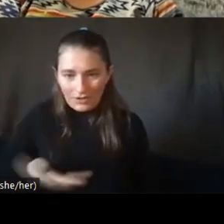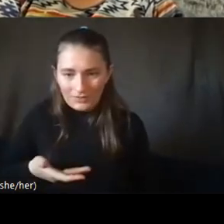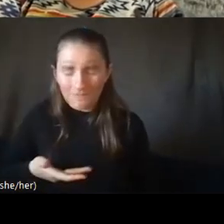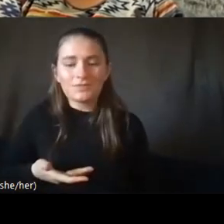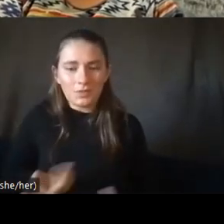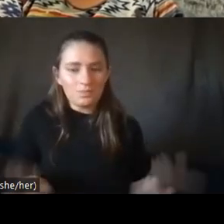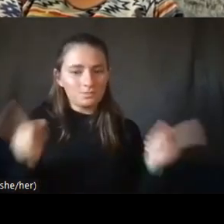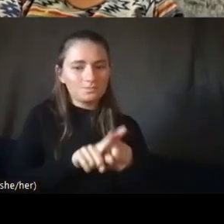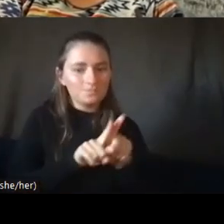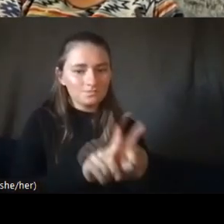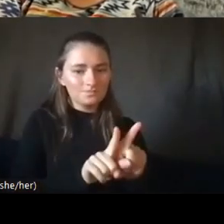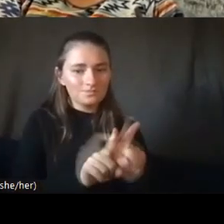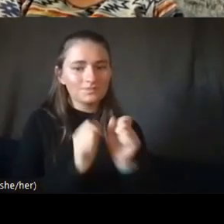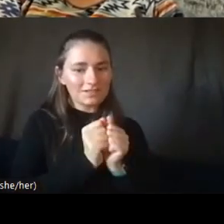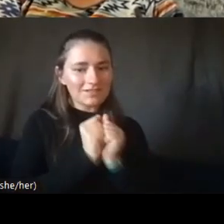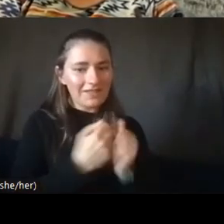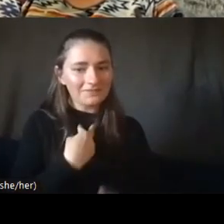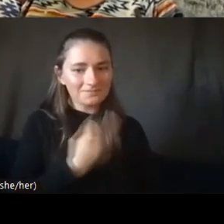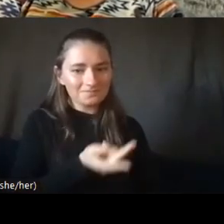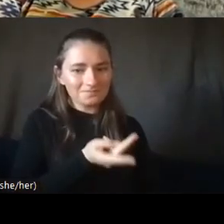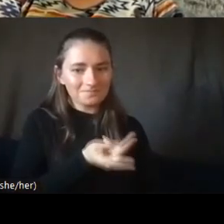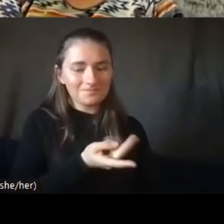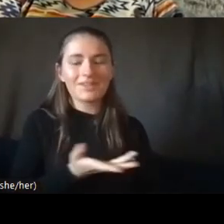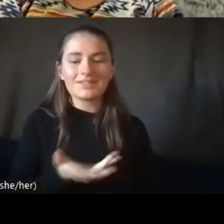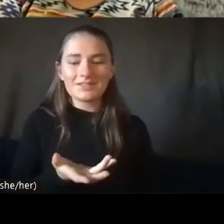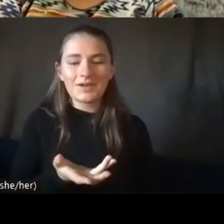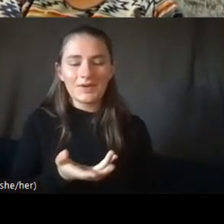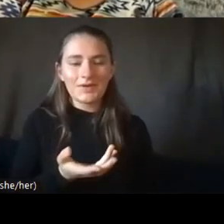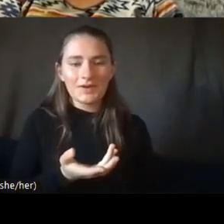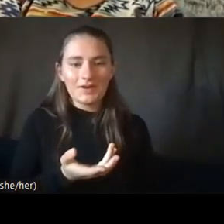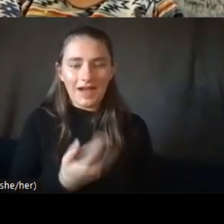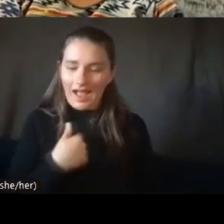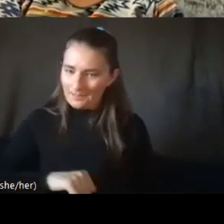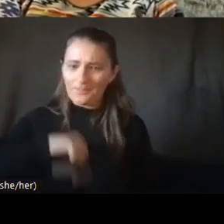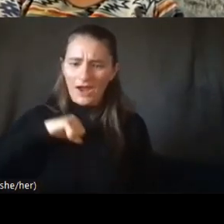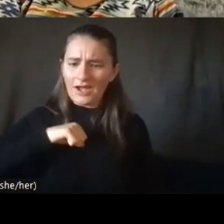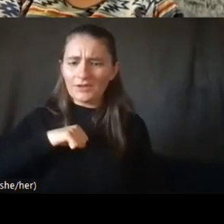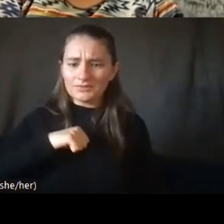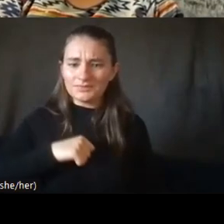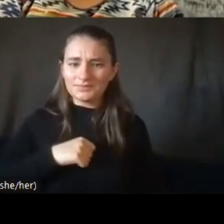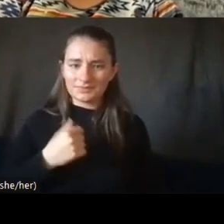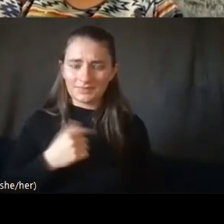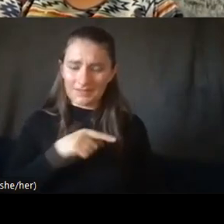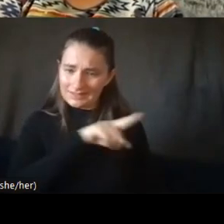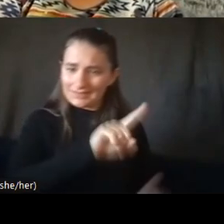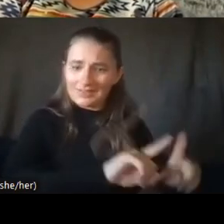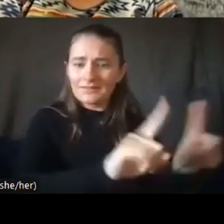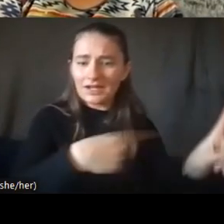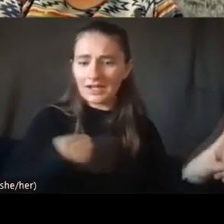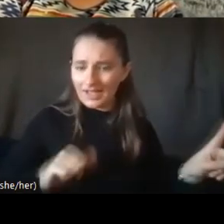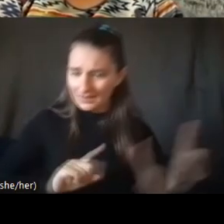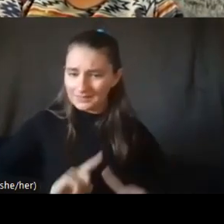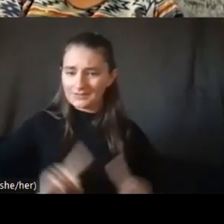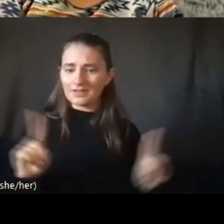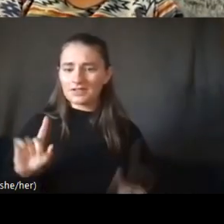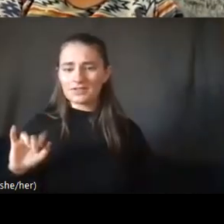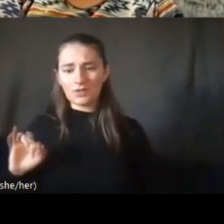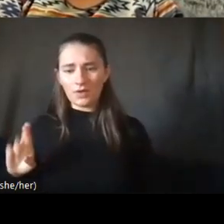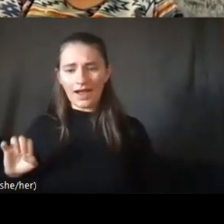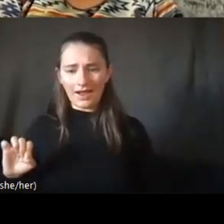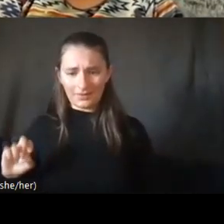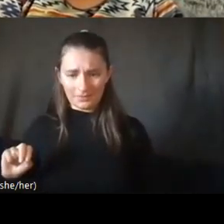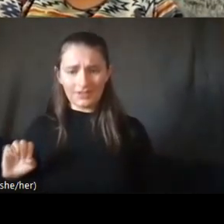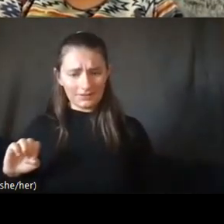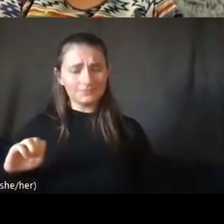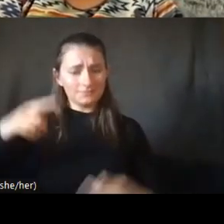everybody I'm, you know, proud. He's different. I'm different. Uh, and, uh, I could really relate to what Irene was saying, you know, growing up black, you